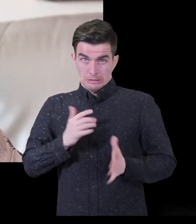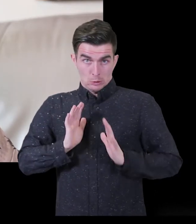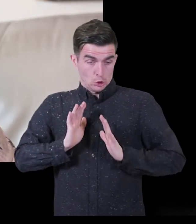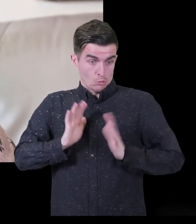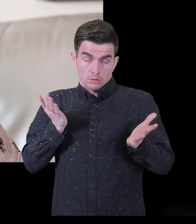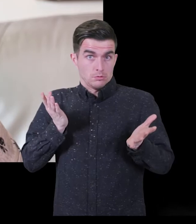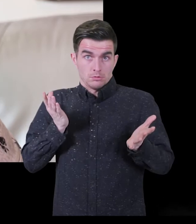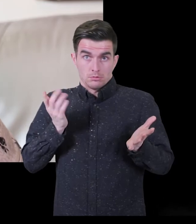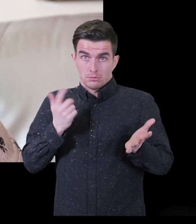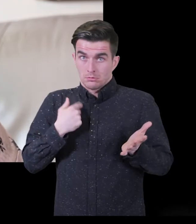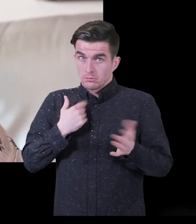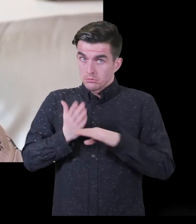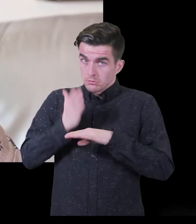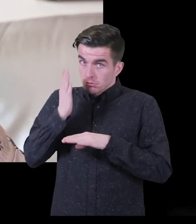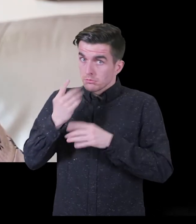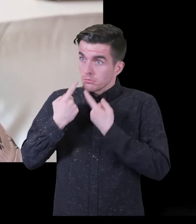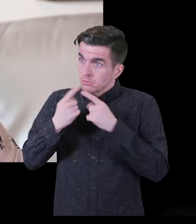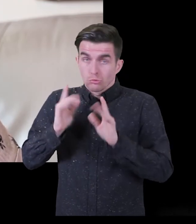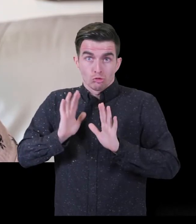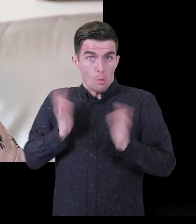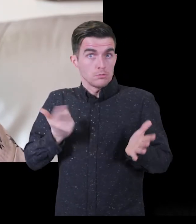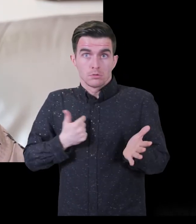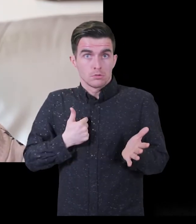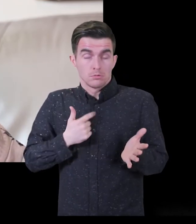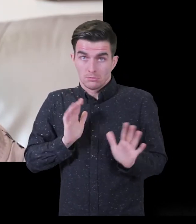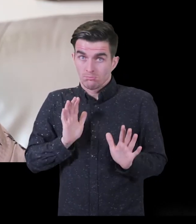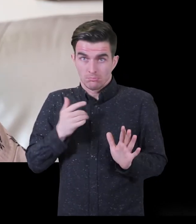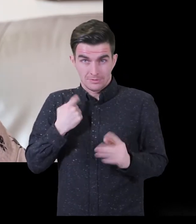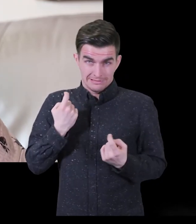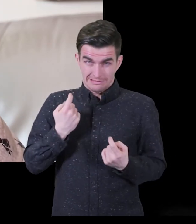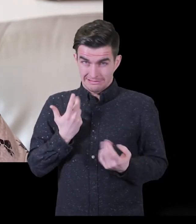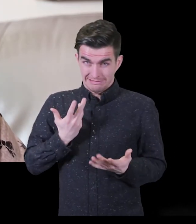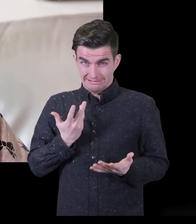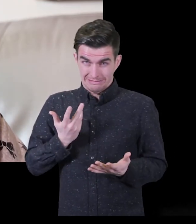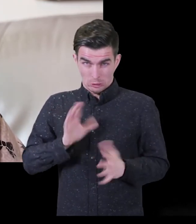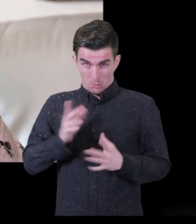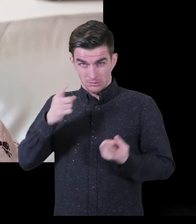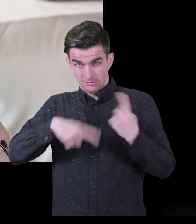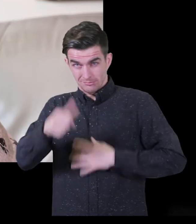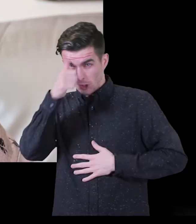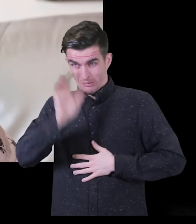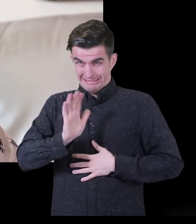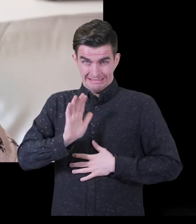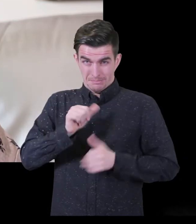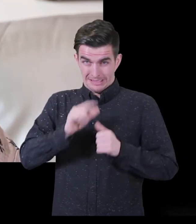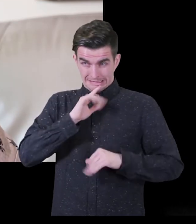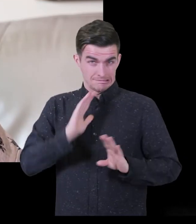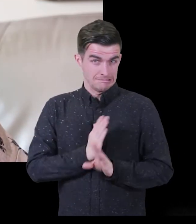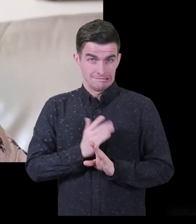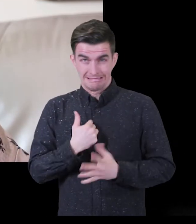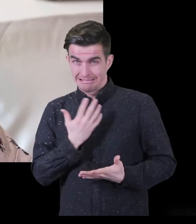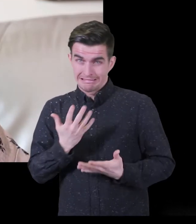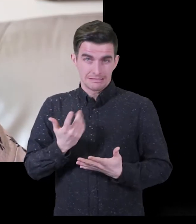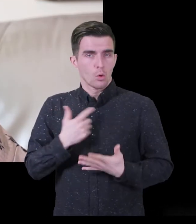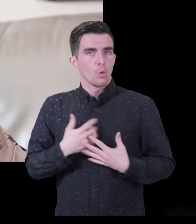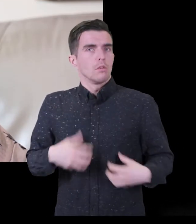come out to me to be honest. And I was sort of thinking, you sort of just don't want everybody to know your business. And I think it's the fear of that. It's the fear of people